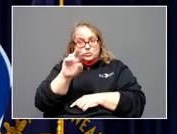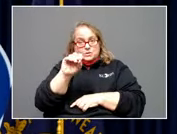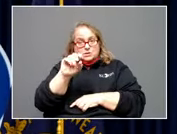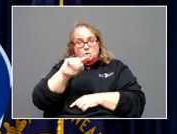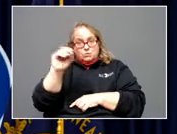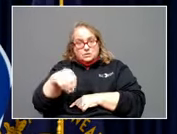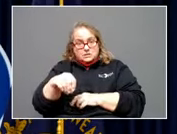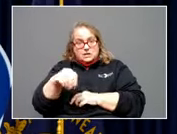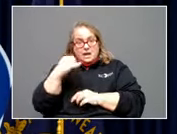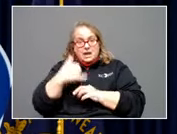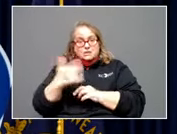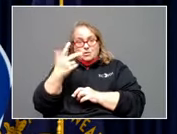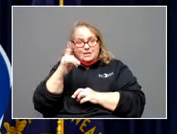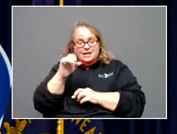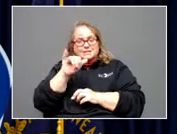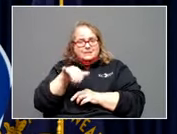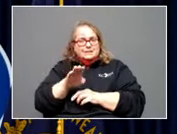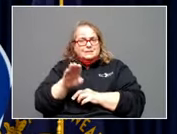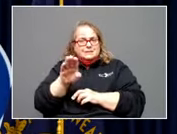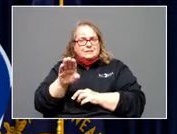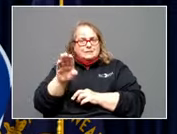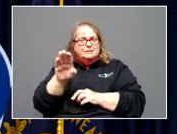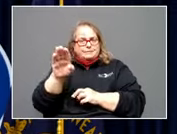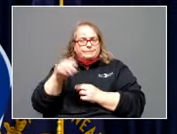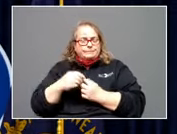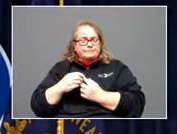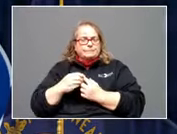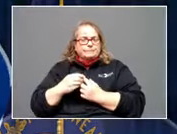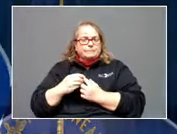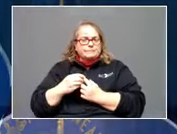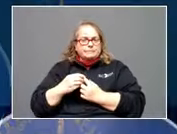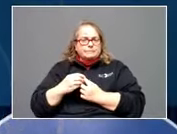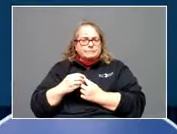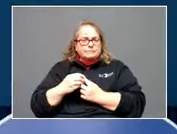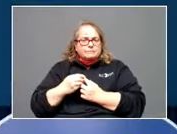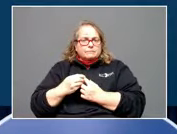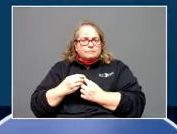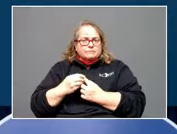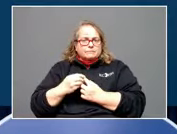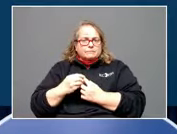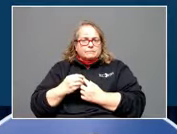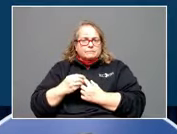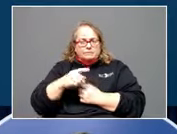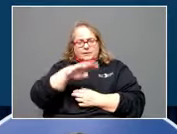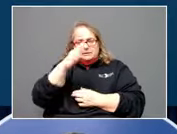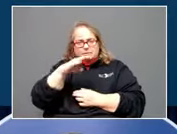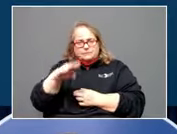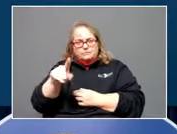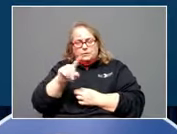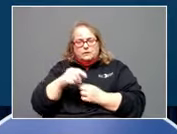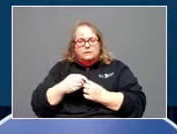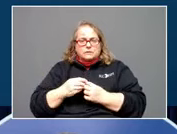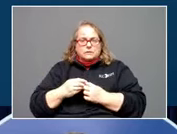that's inching up. Let's look at our stair-stepper charts, where we can kind of chart where this has gone. One thing we